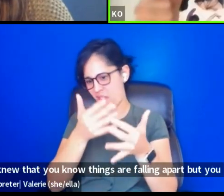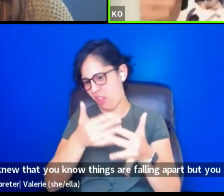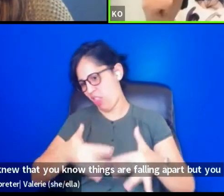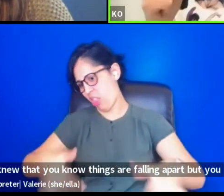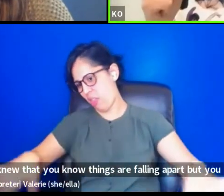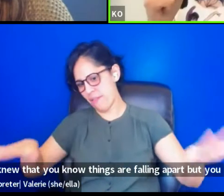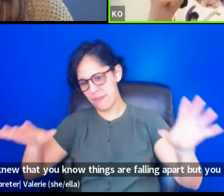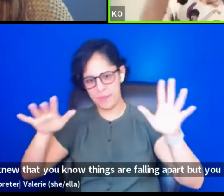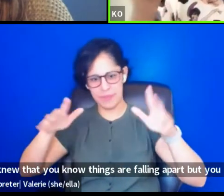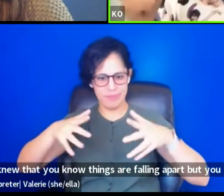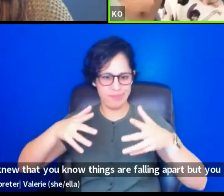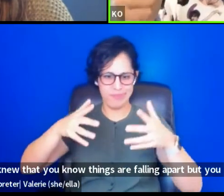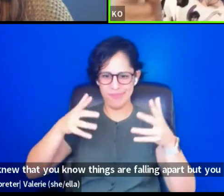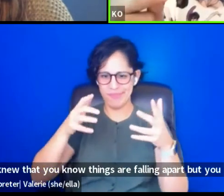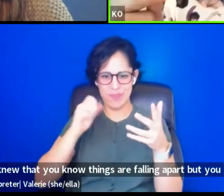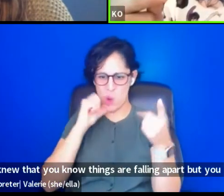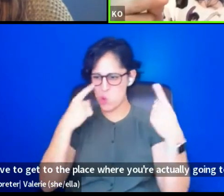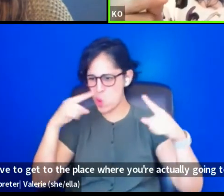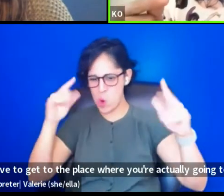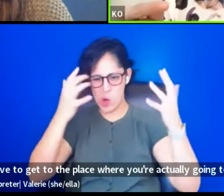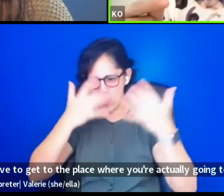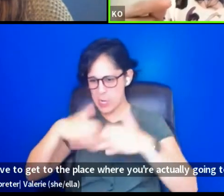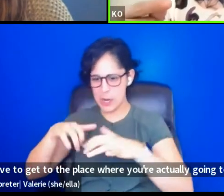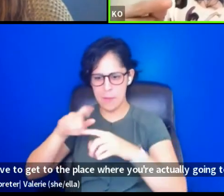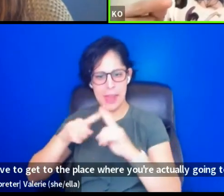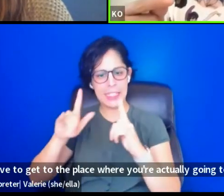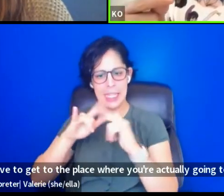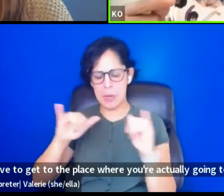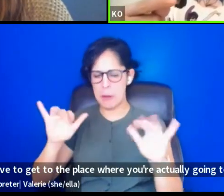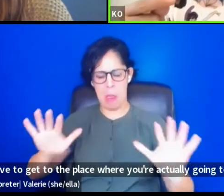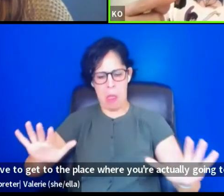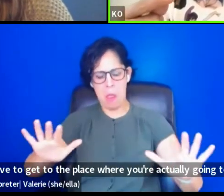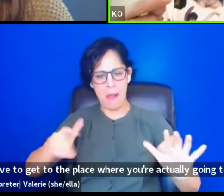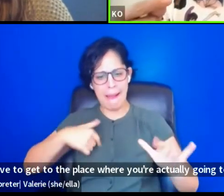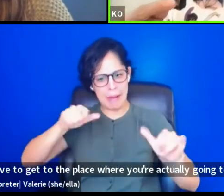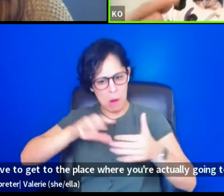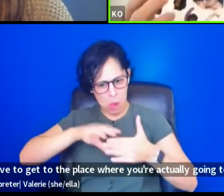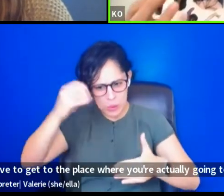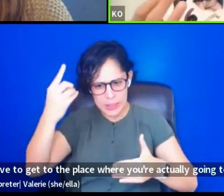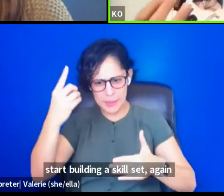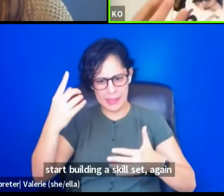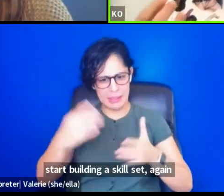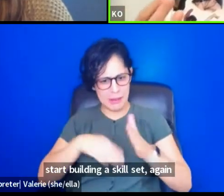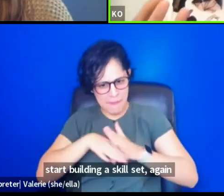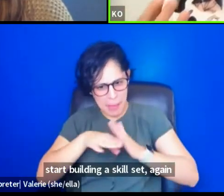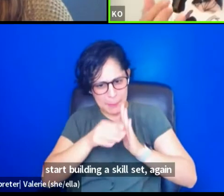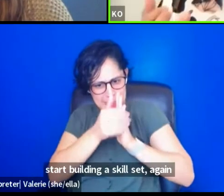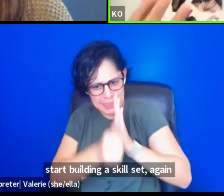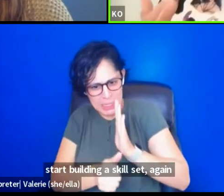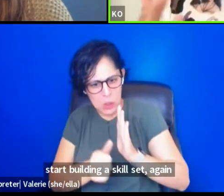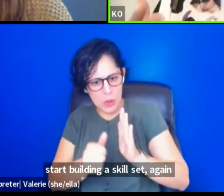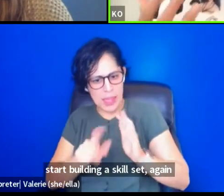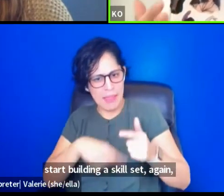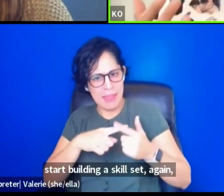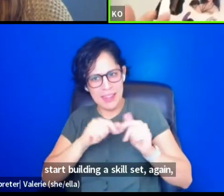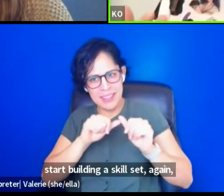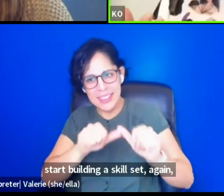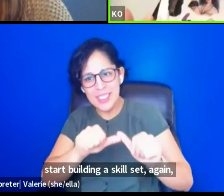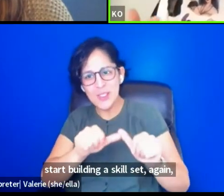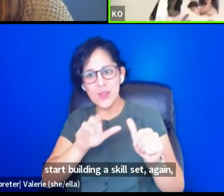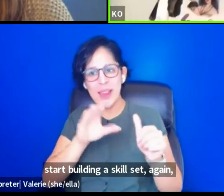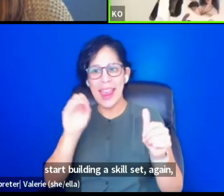you're actually going to start building a skillset again. Um, um, doing it, going on the fact finding